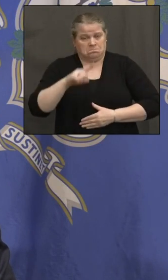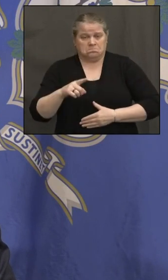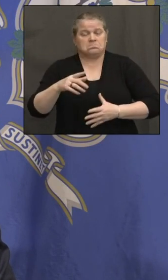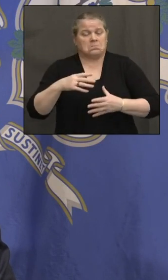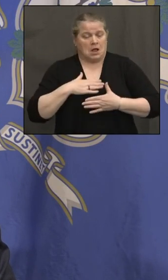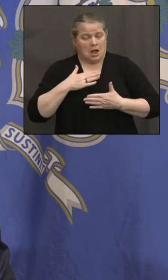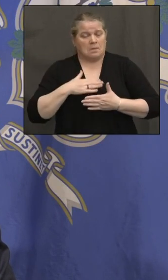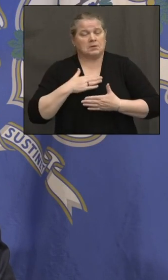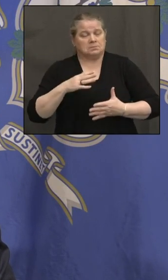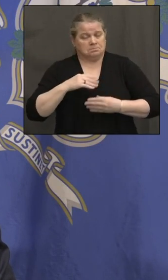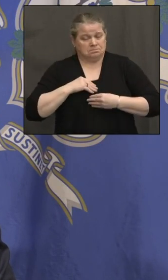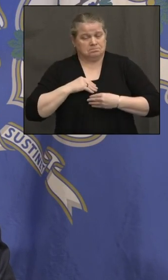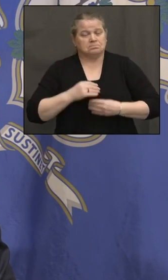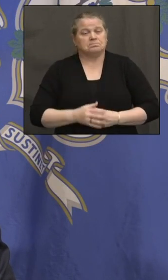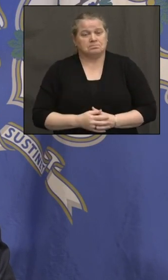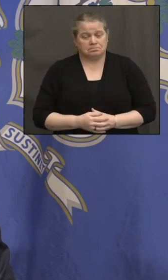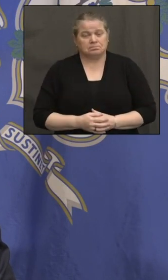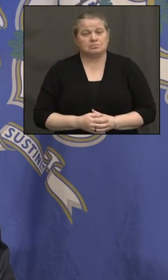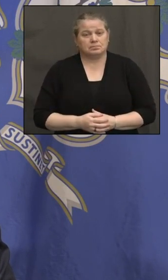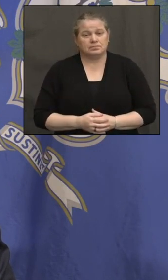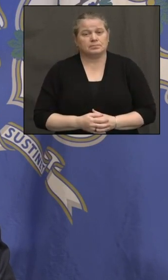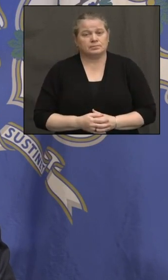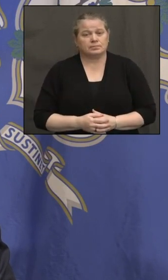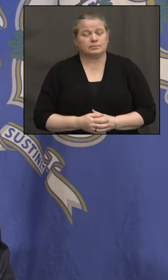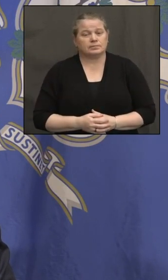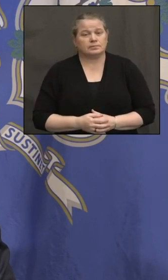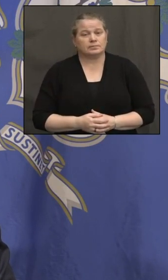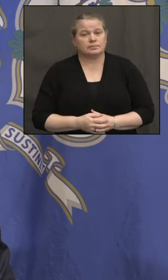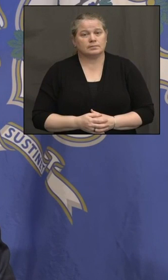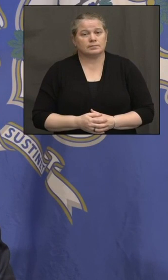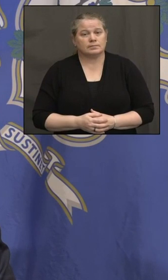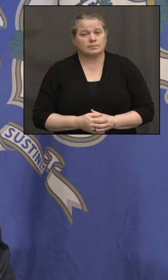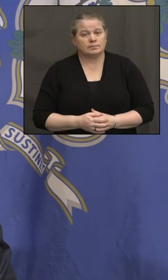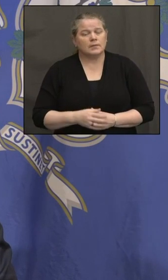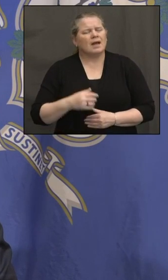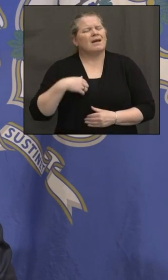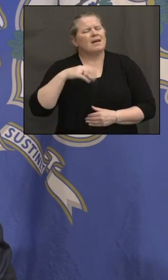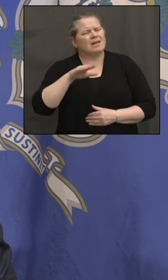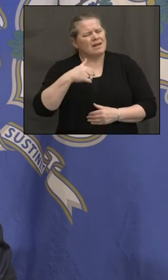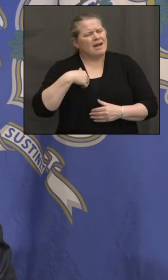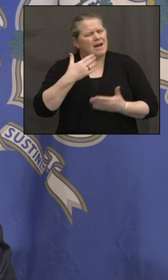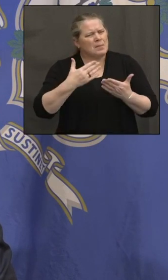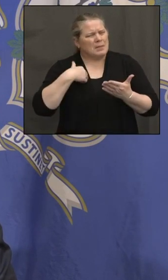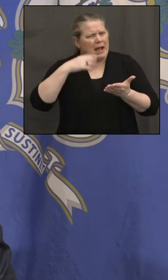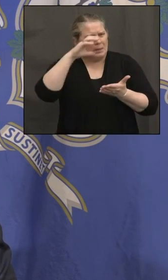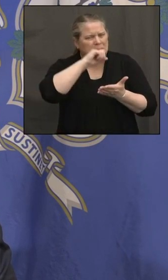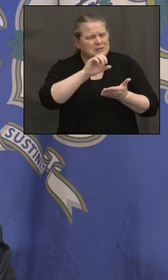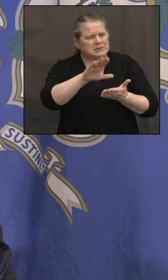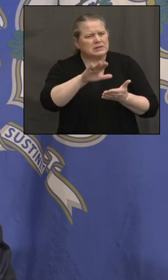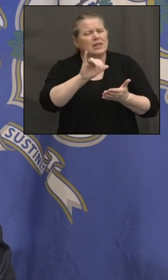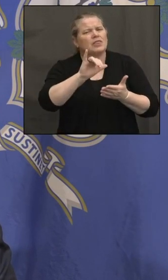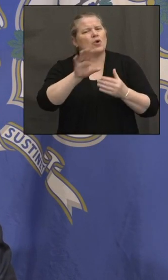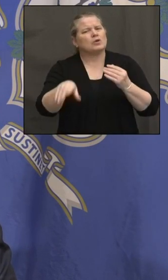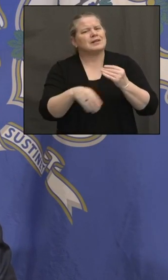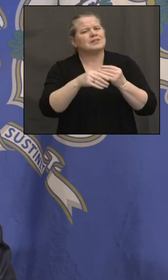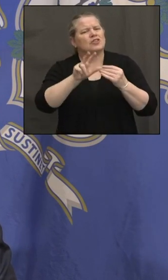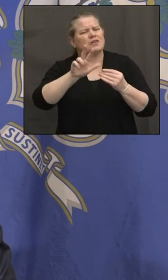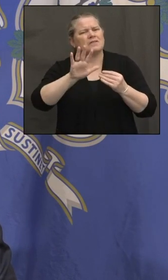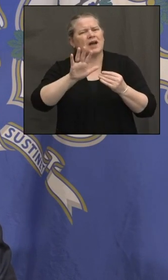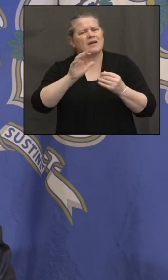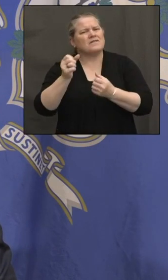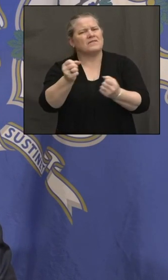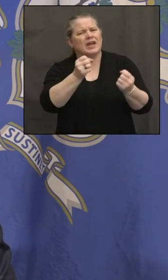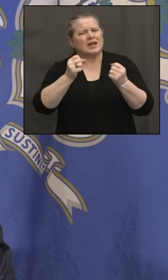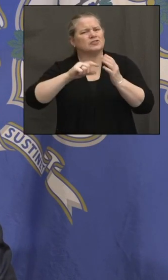Okay. Or, and, and I'm sorry, I might've missed it. When do we expect those additional 35 vans to be